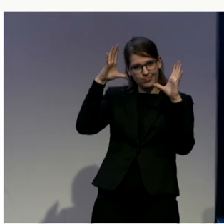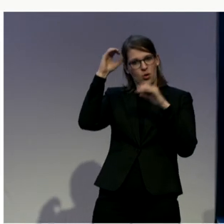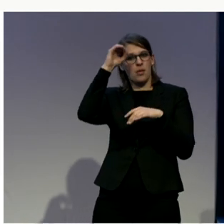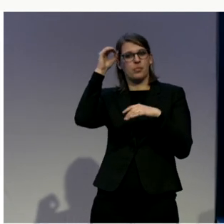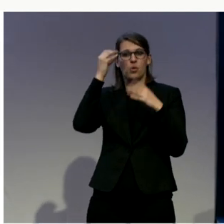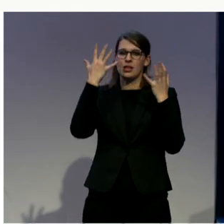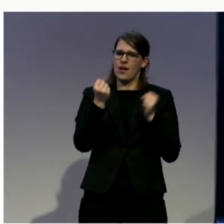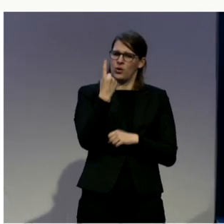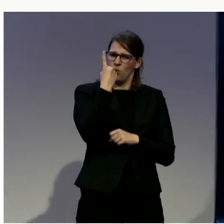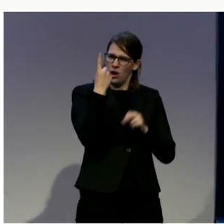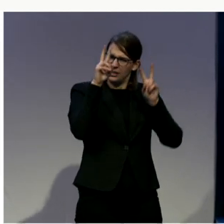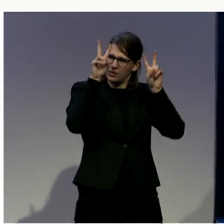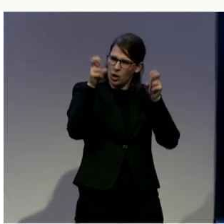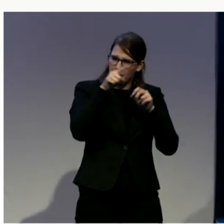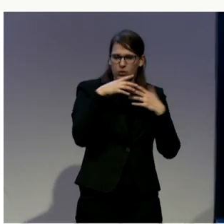you'd like to do it?